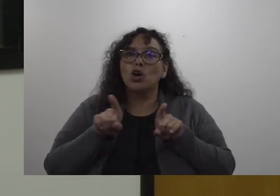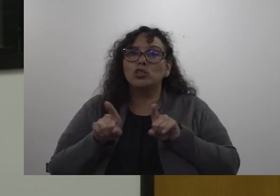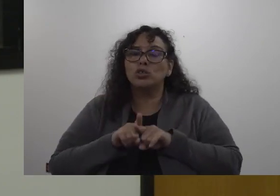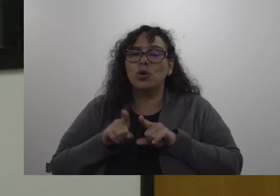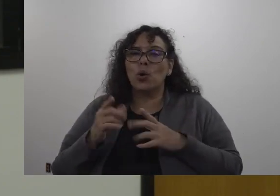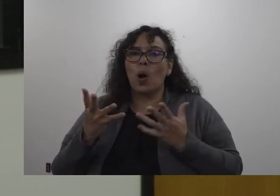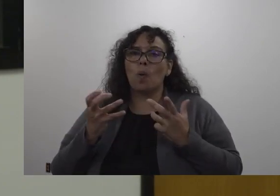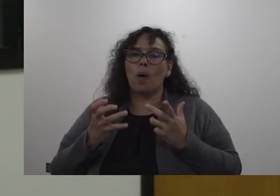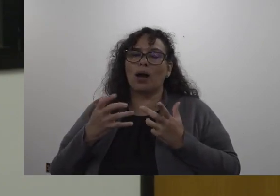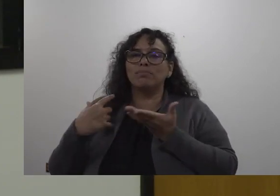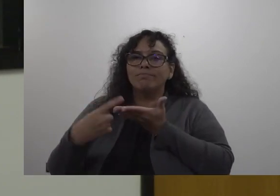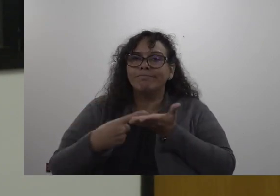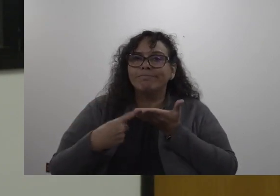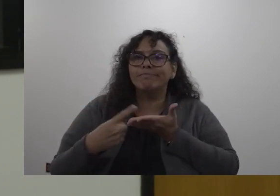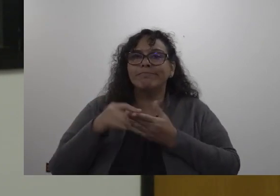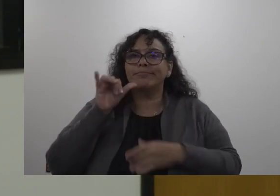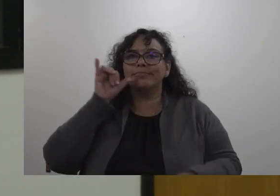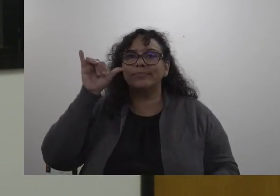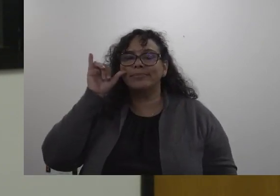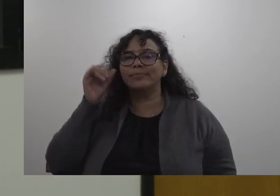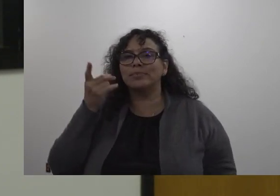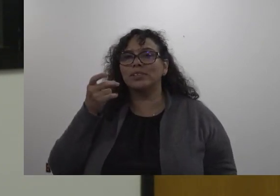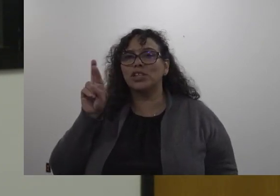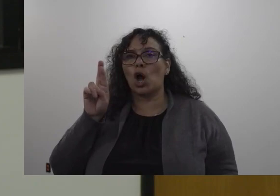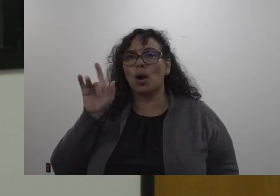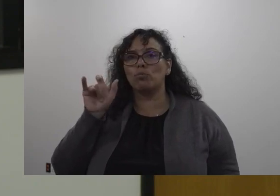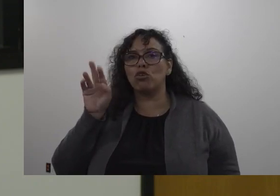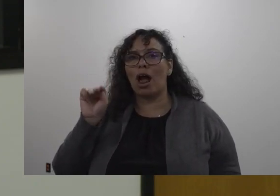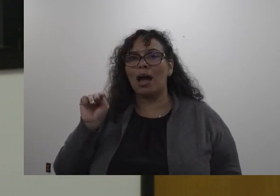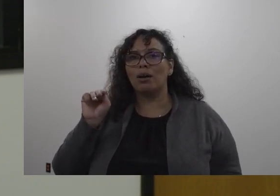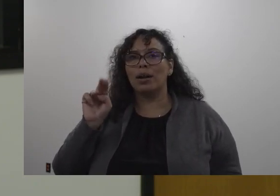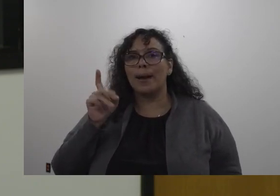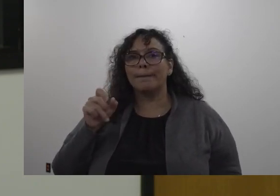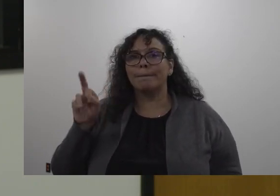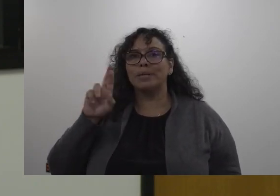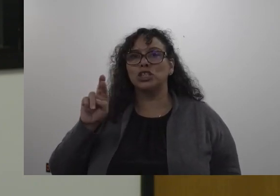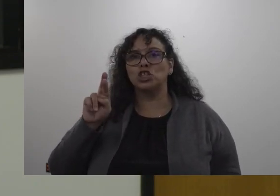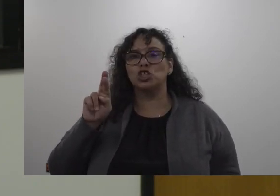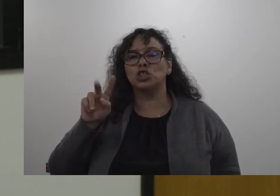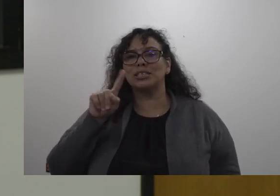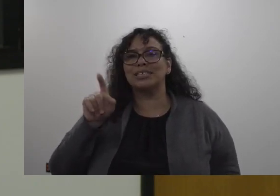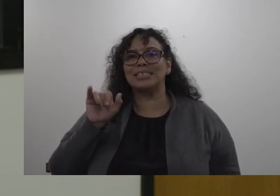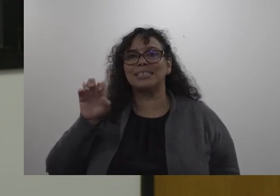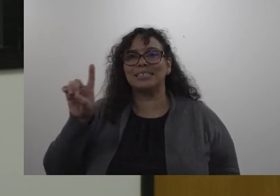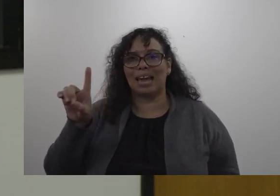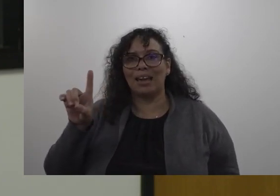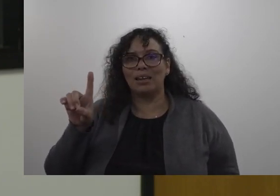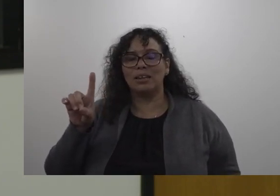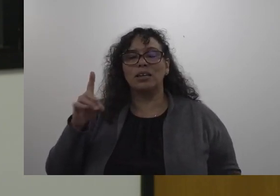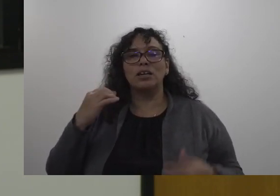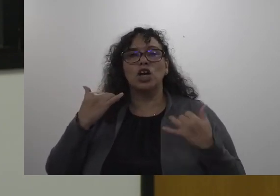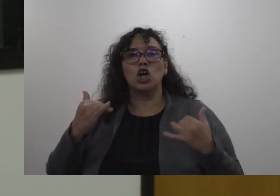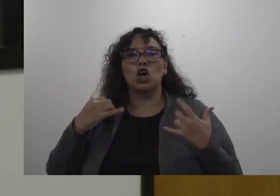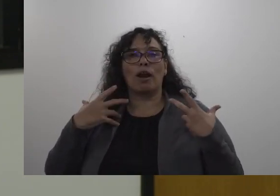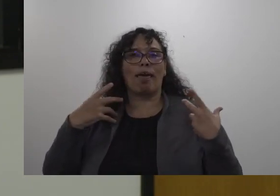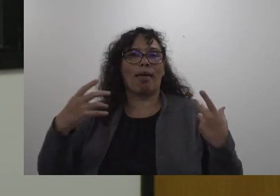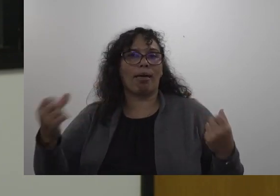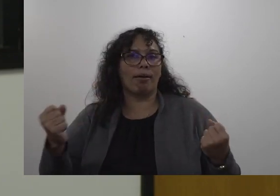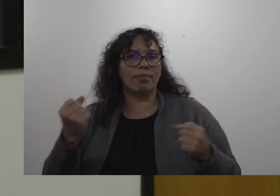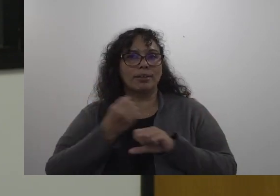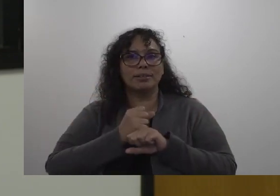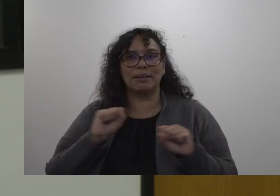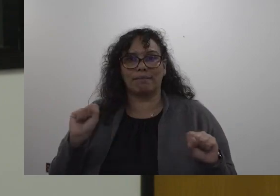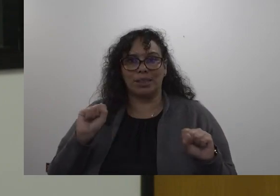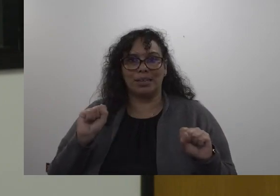yesterday Dr. Brown and Mr. Zaid provided a really strong oversight of current health and safety guidelines so I want to do two